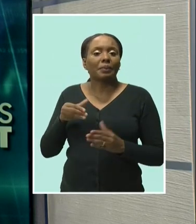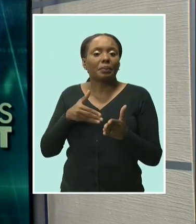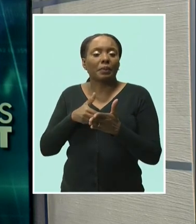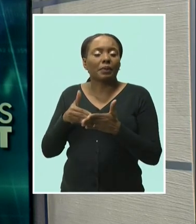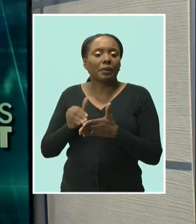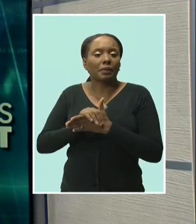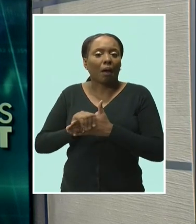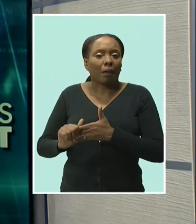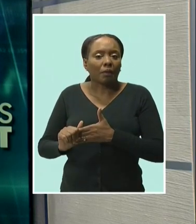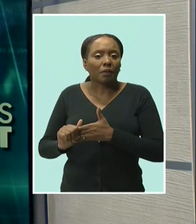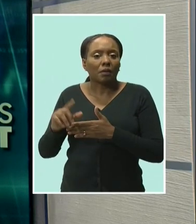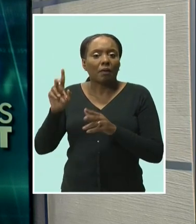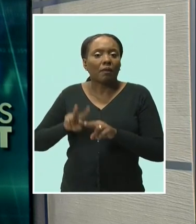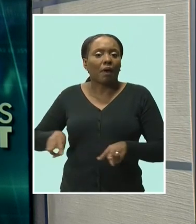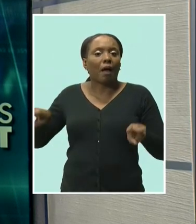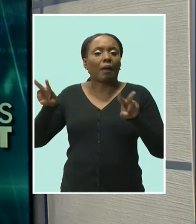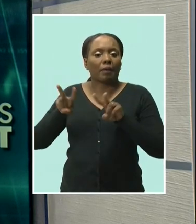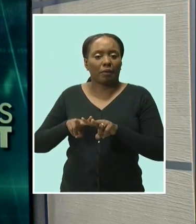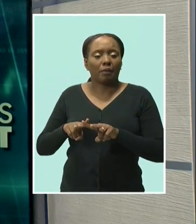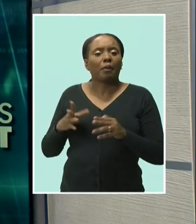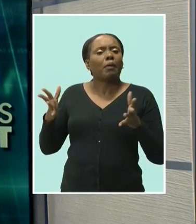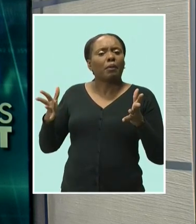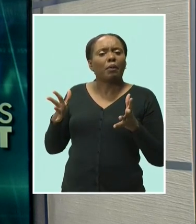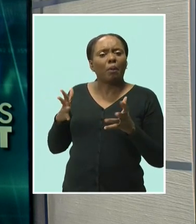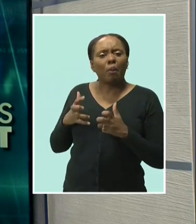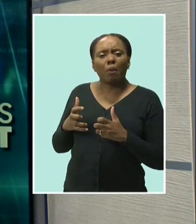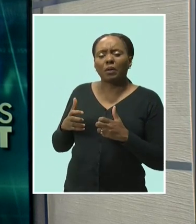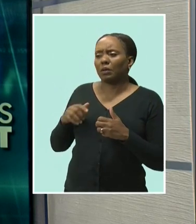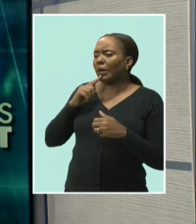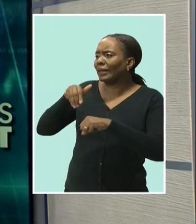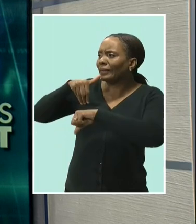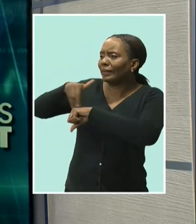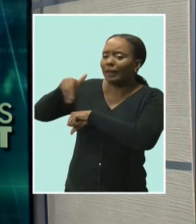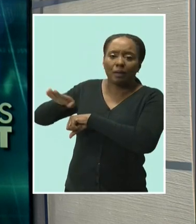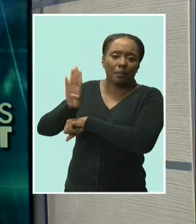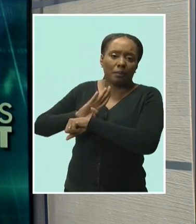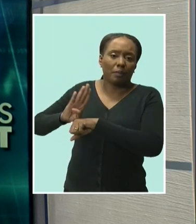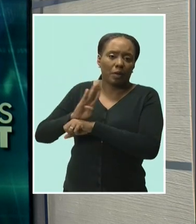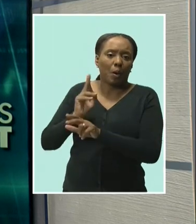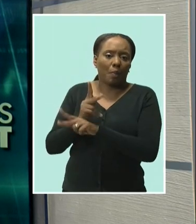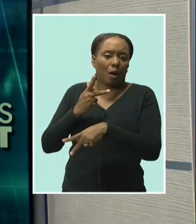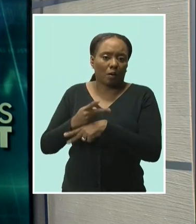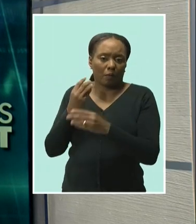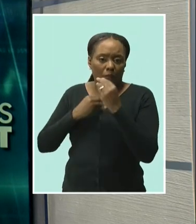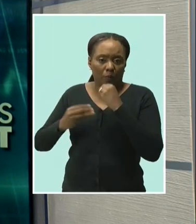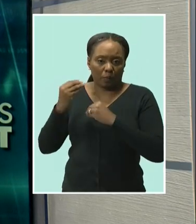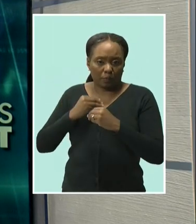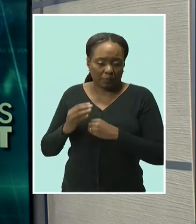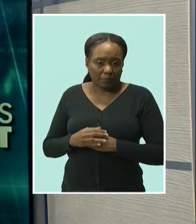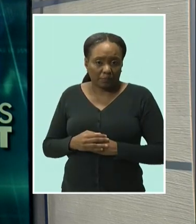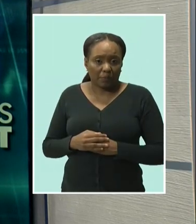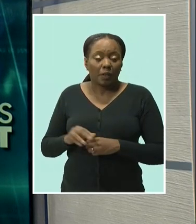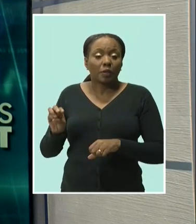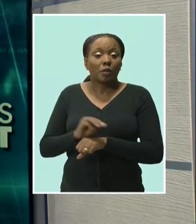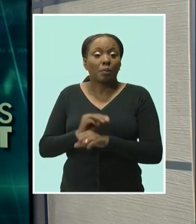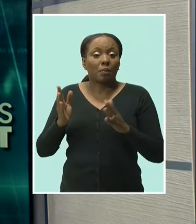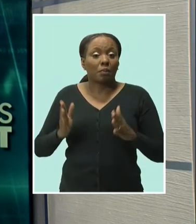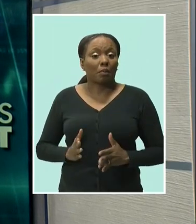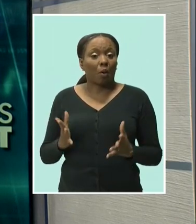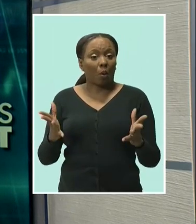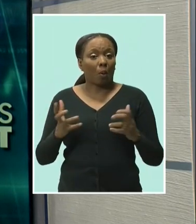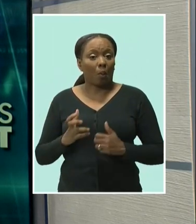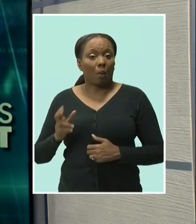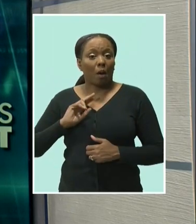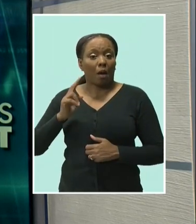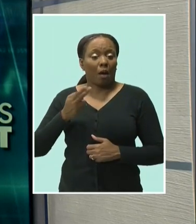the ministry will be pushing Barbadian foods and the production of those items. She wants Barbados to do with local